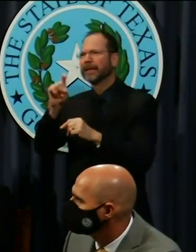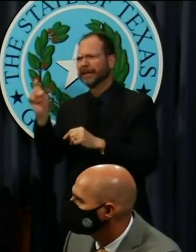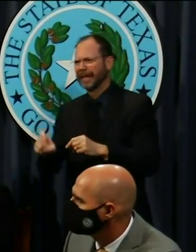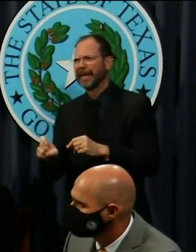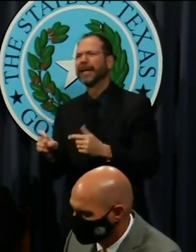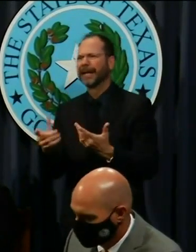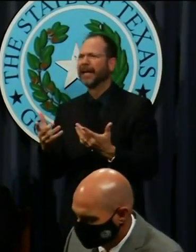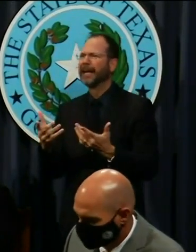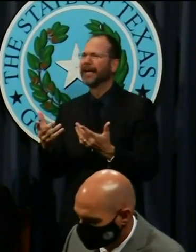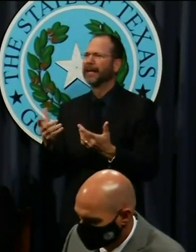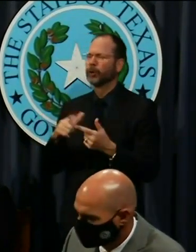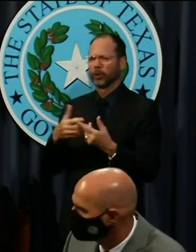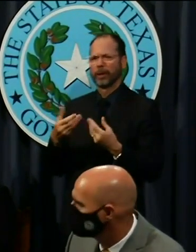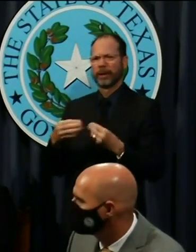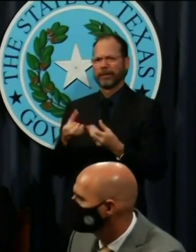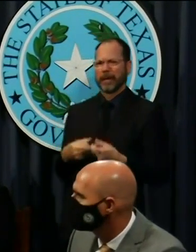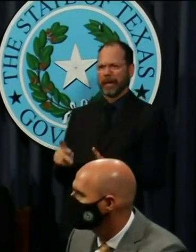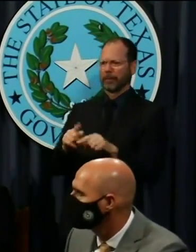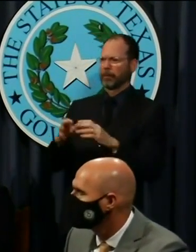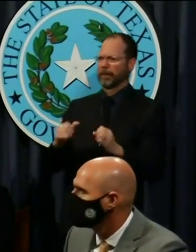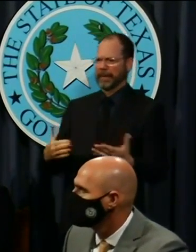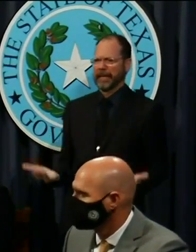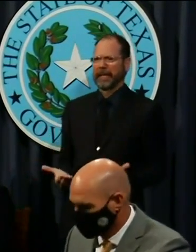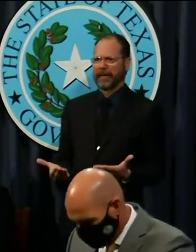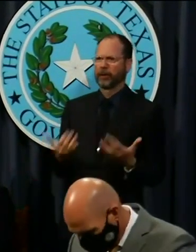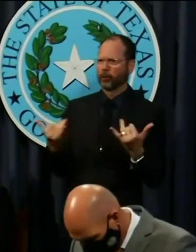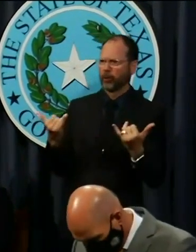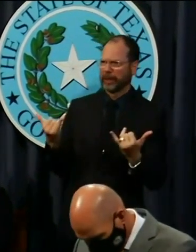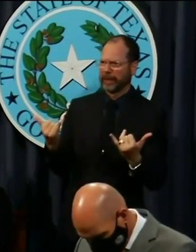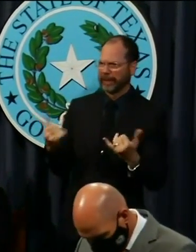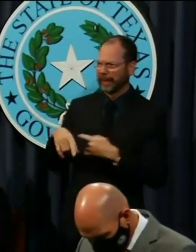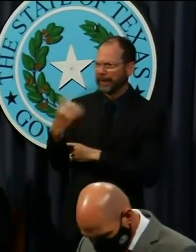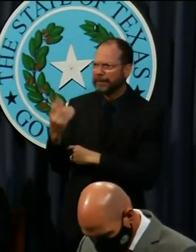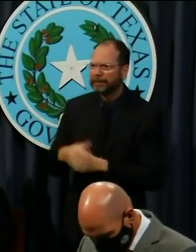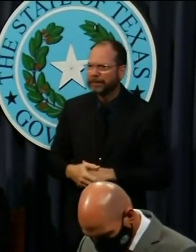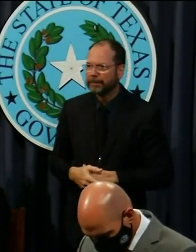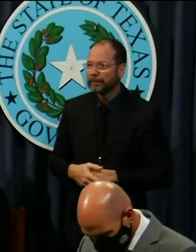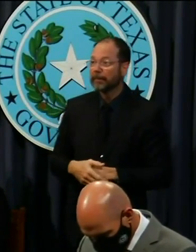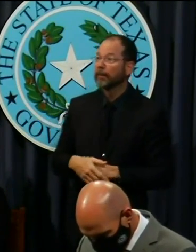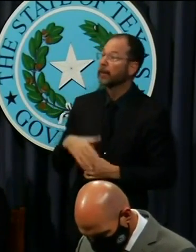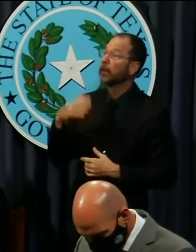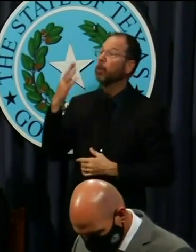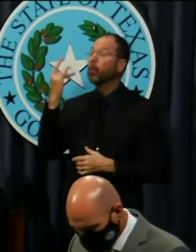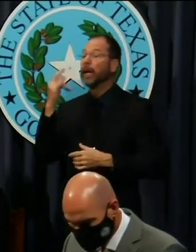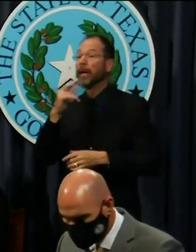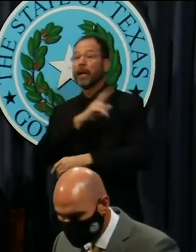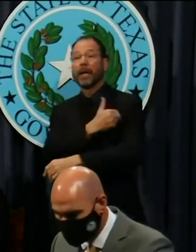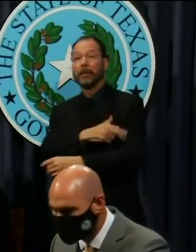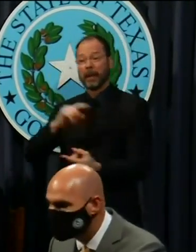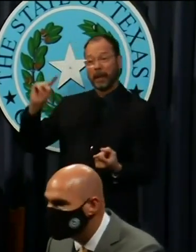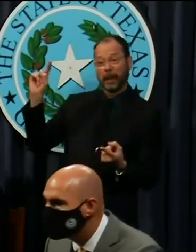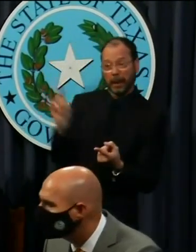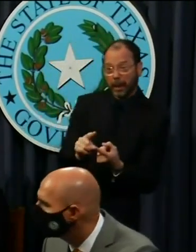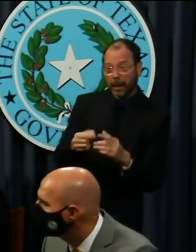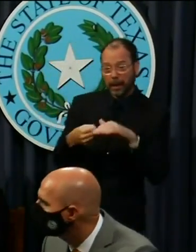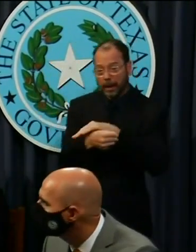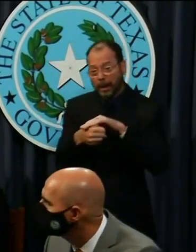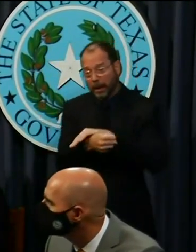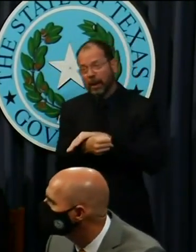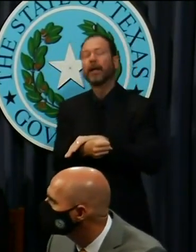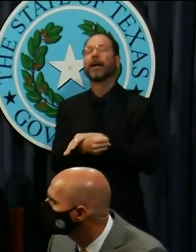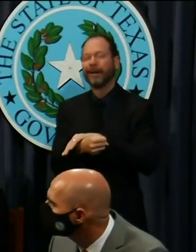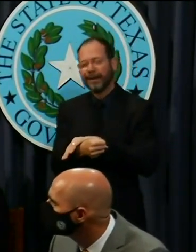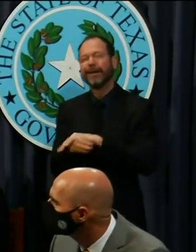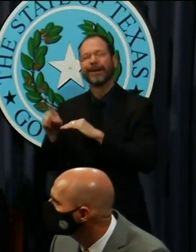for giving us this opportunity to be here today because the reason the hospitalizations are down is because